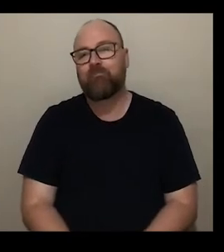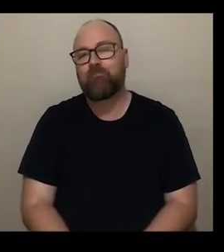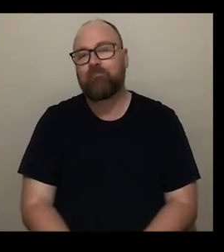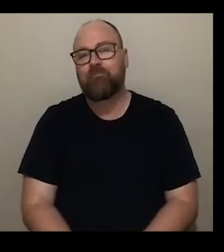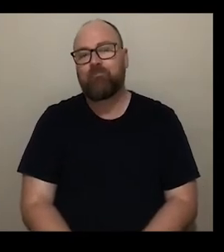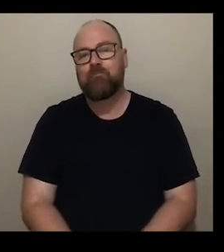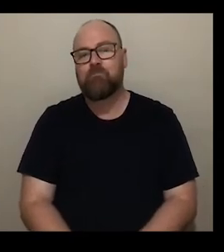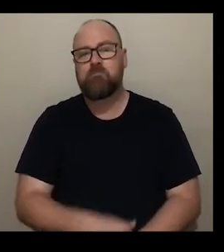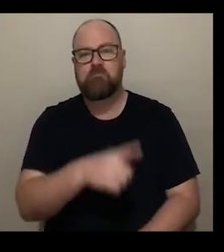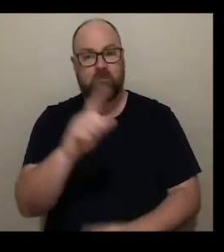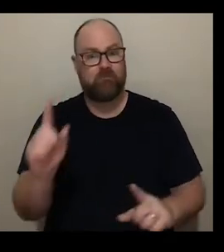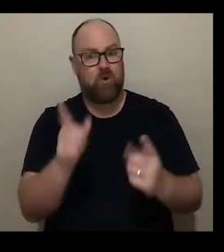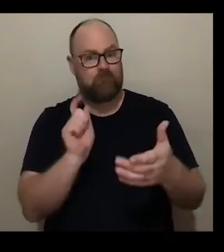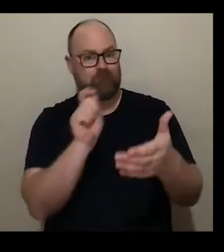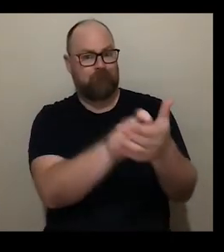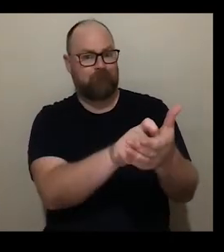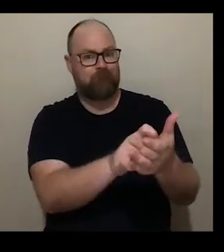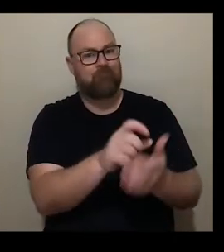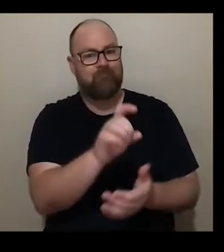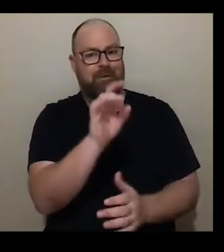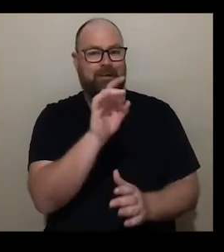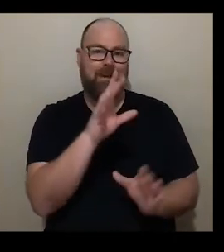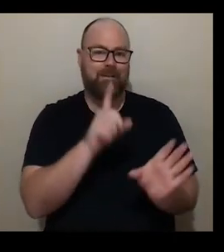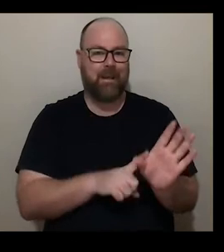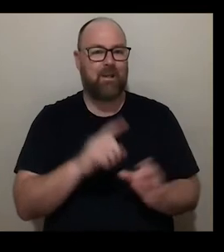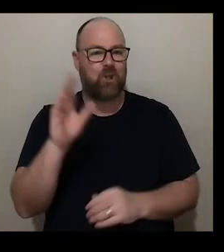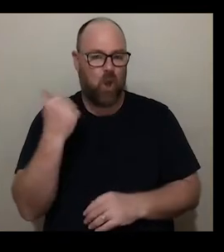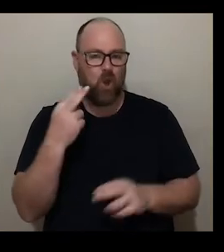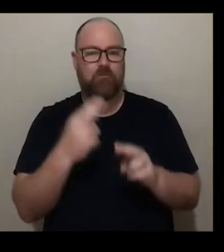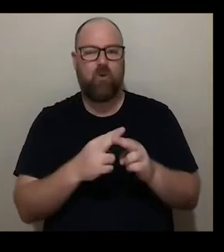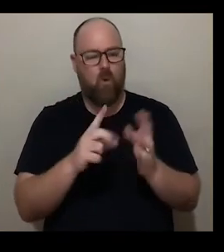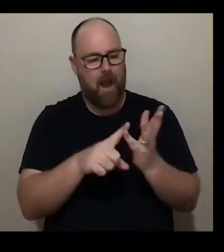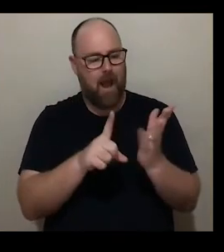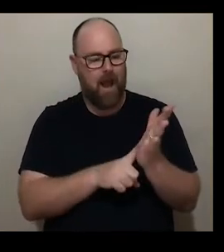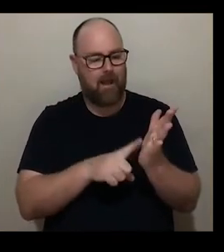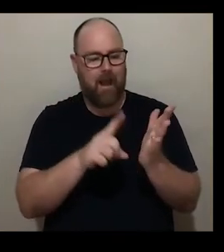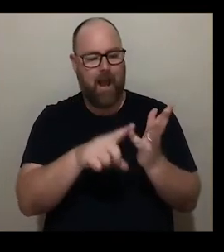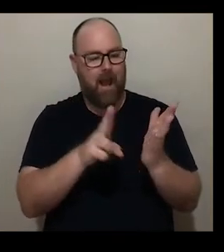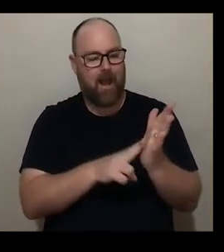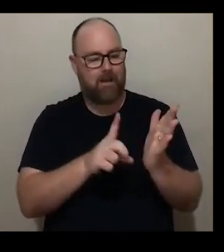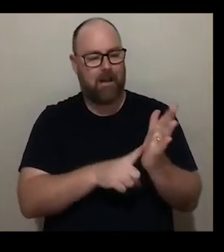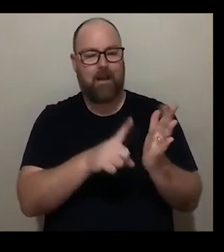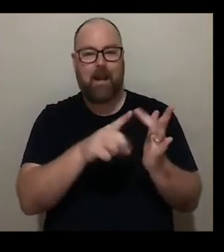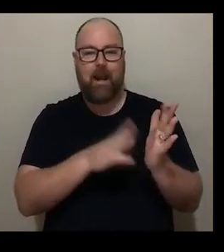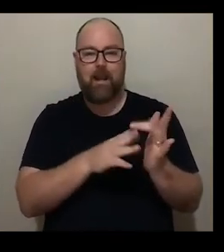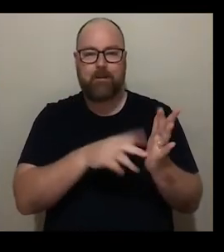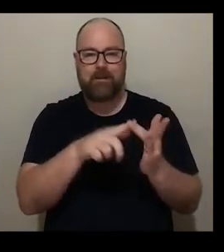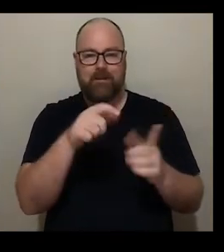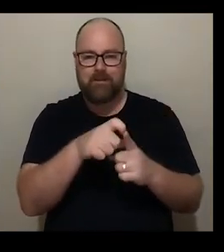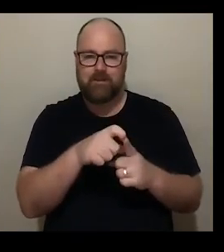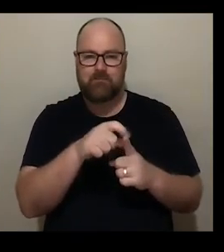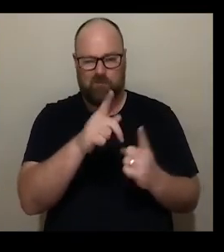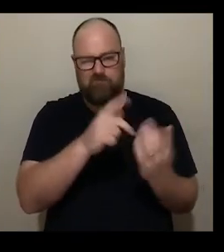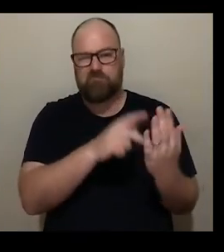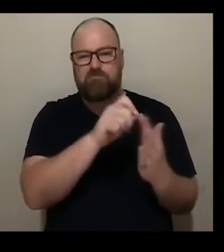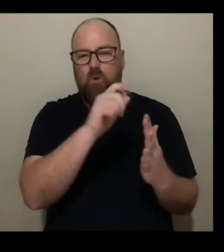10 years ago for your unlimited global alchemy project can you speak to our audience about this project